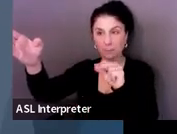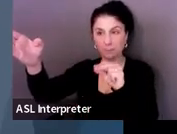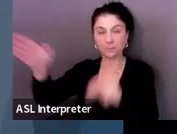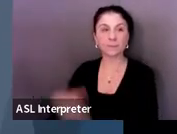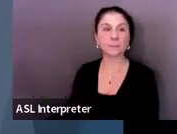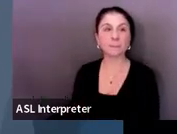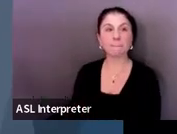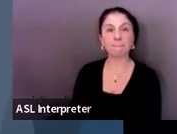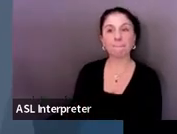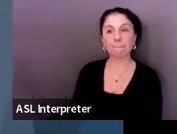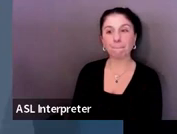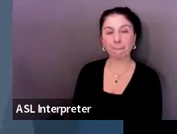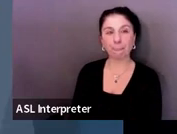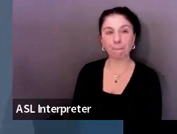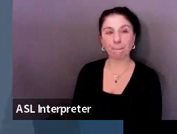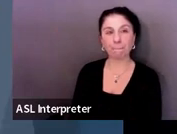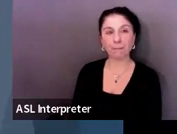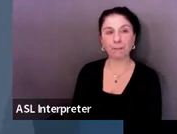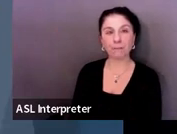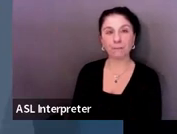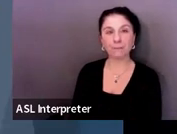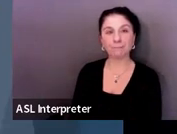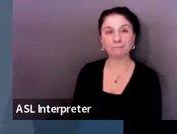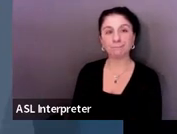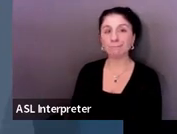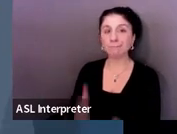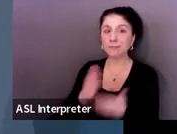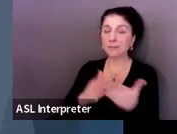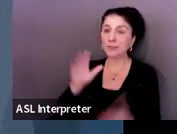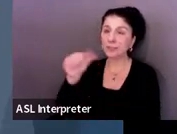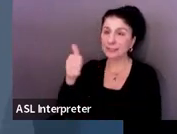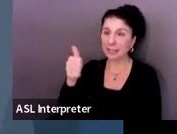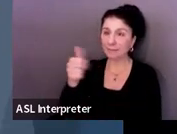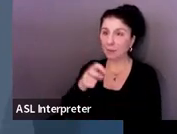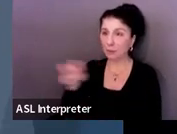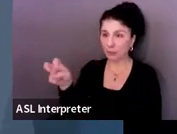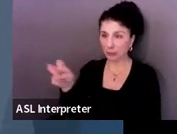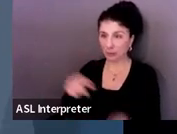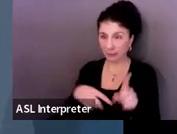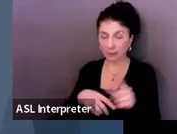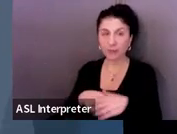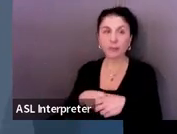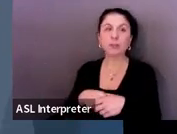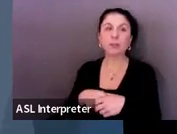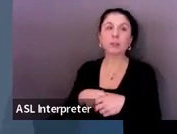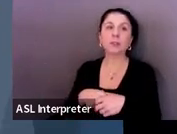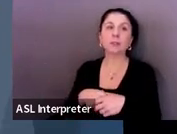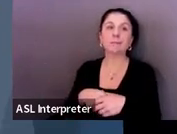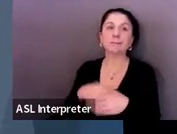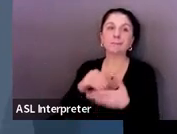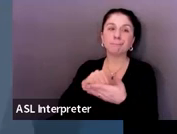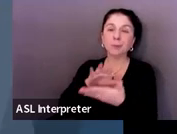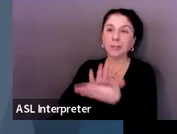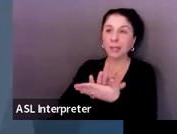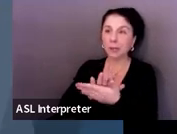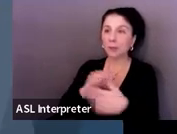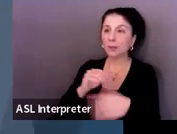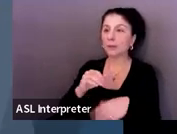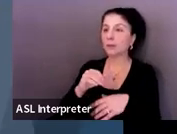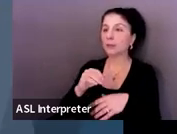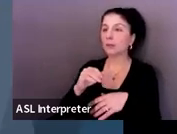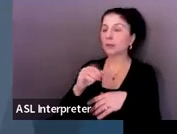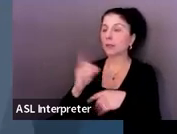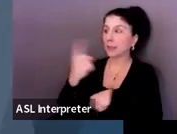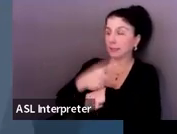All right, section 10 of the transition plan. This is where you indicate the date the student and parents were